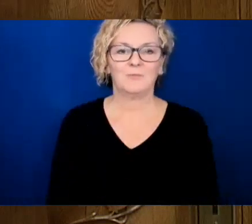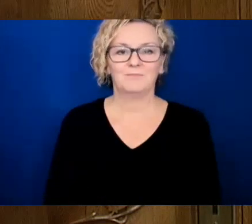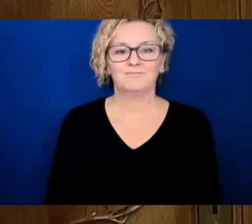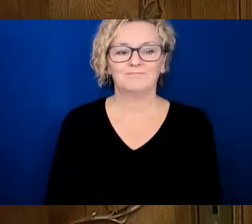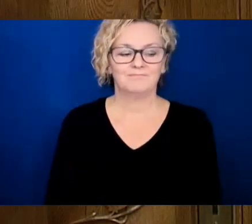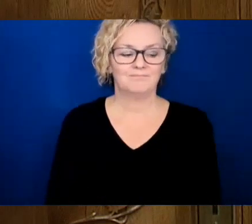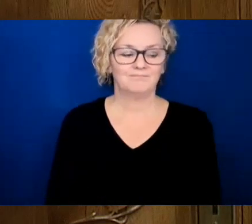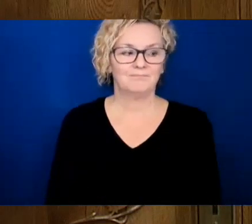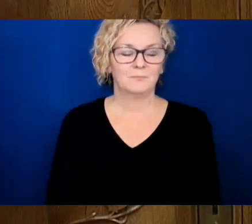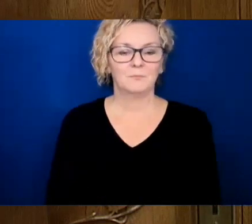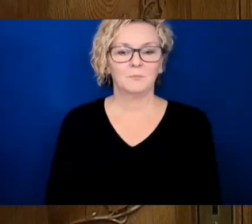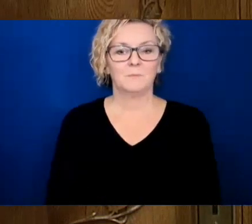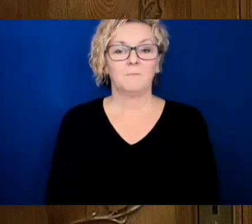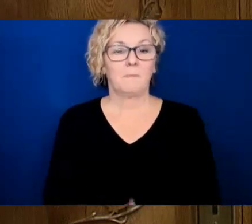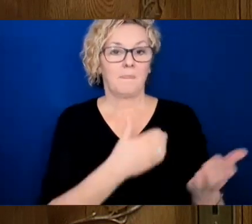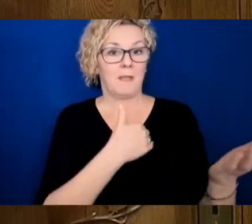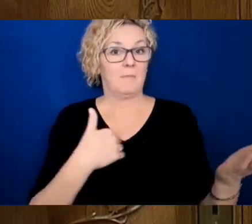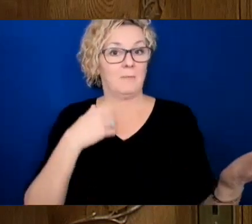Mr.